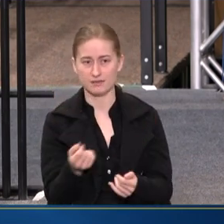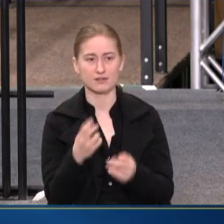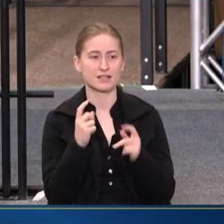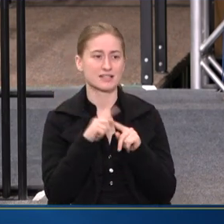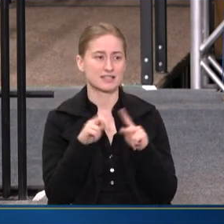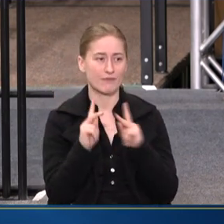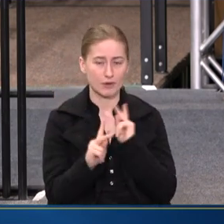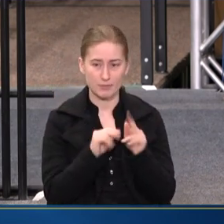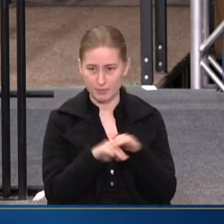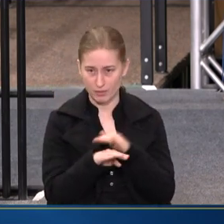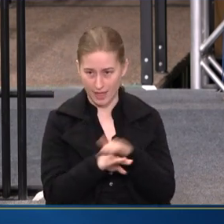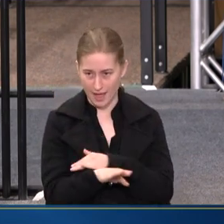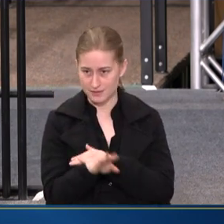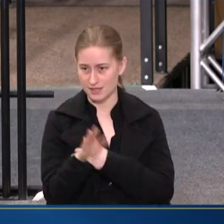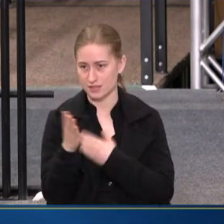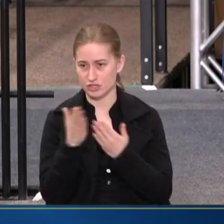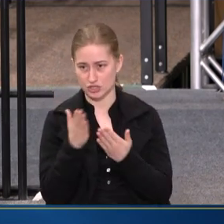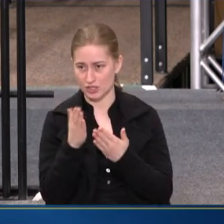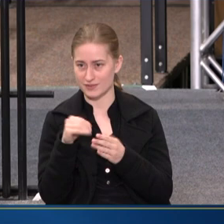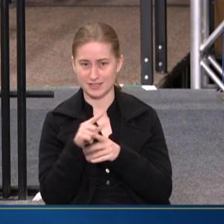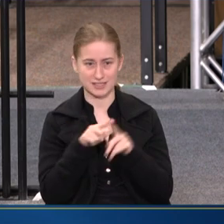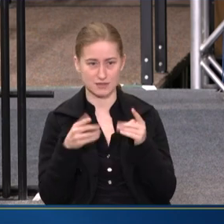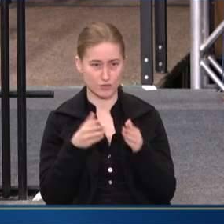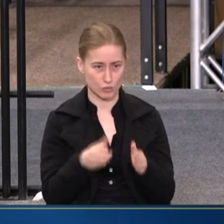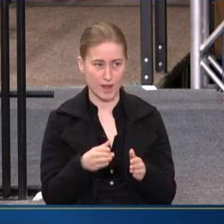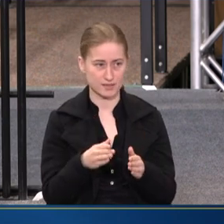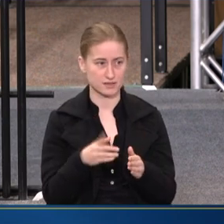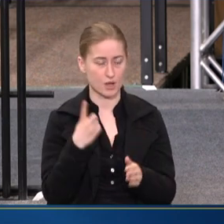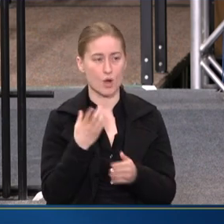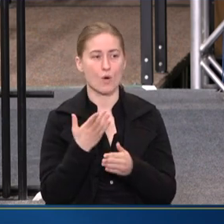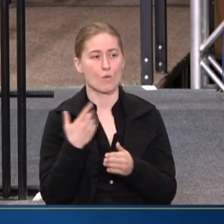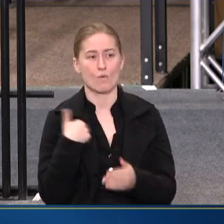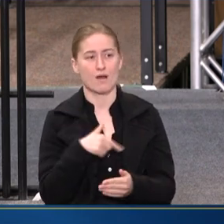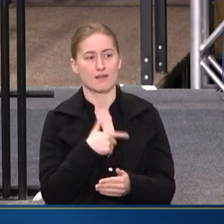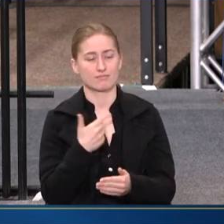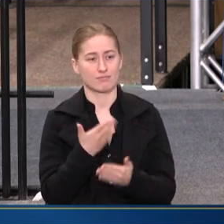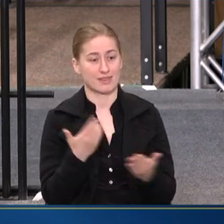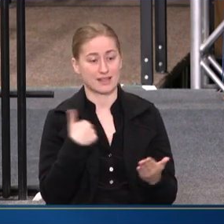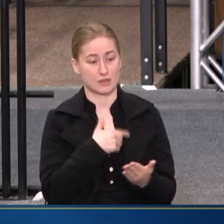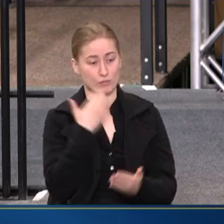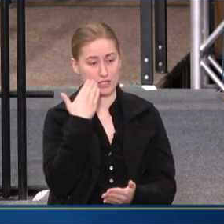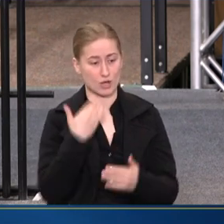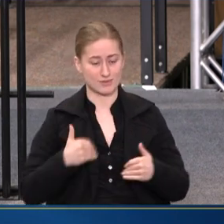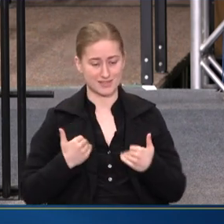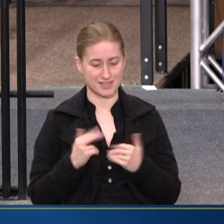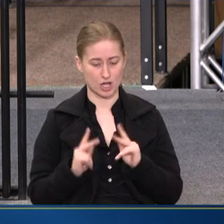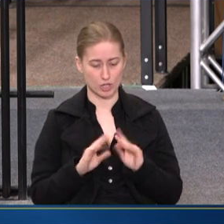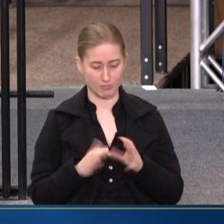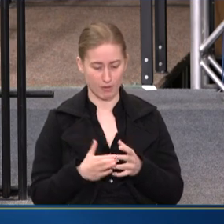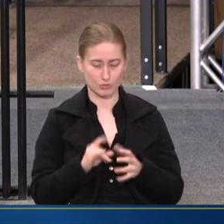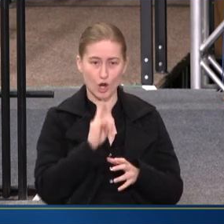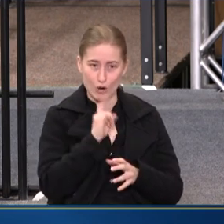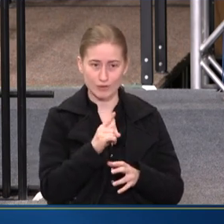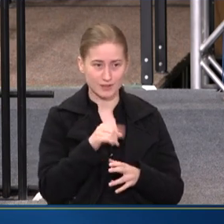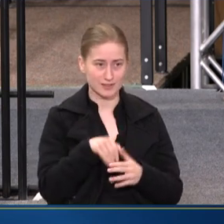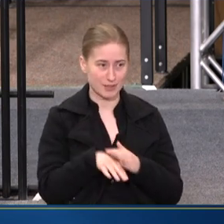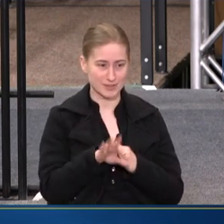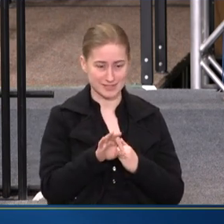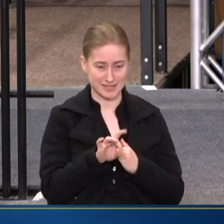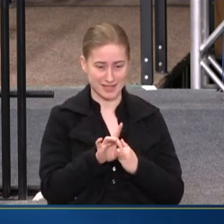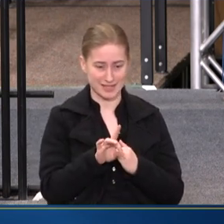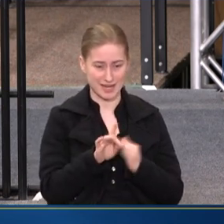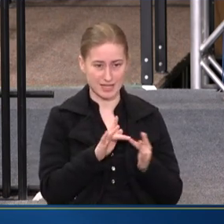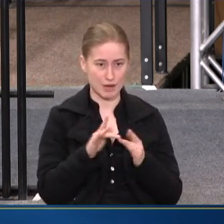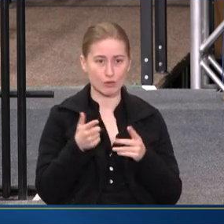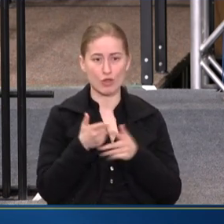PEOPLE ACCESS SERVICES IN DIFFERENT WAYS. ONE OF THE THINGS THAT WE KNOW IS THAT YOUNGER POPULATIONS ARE REALLY COMING INTO THE 988